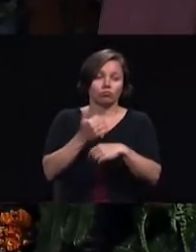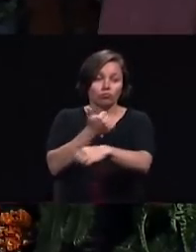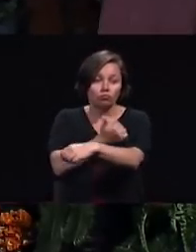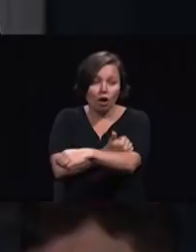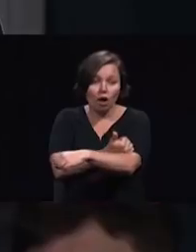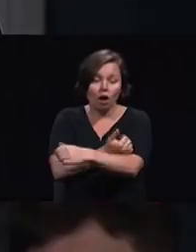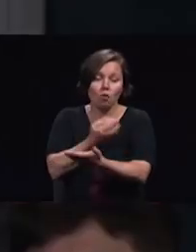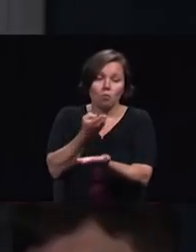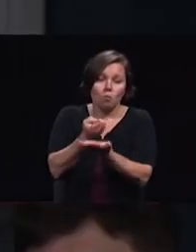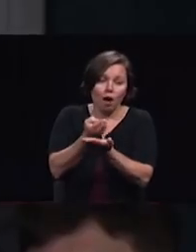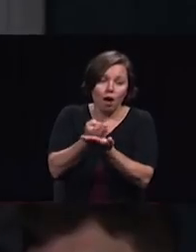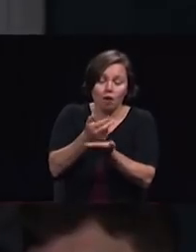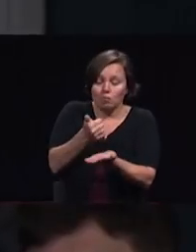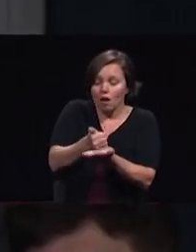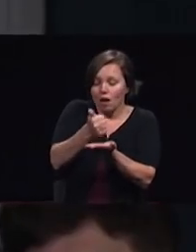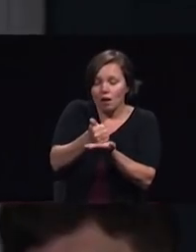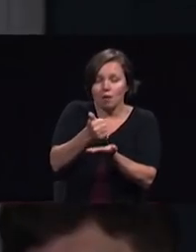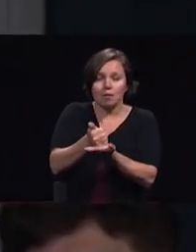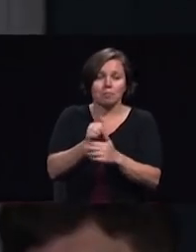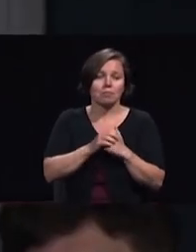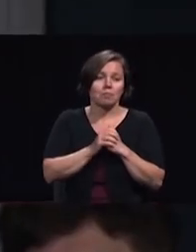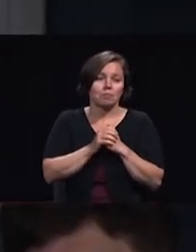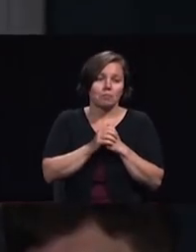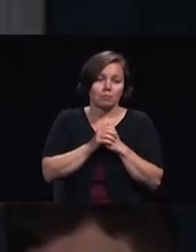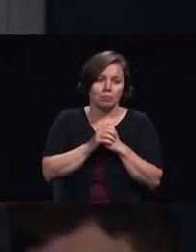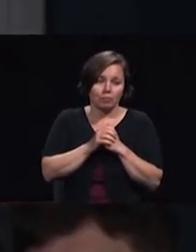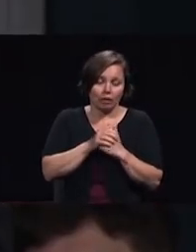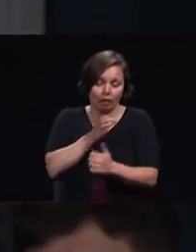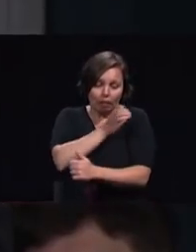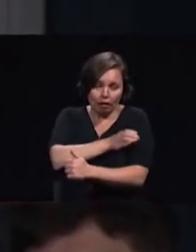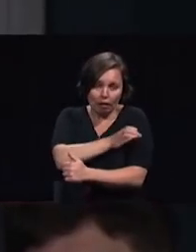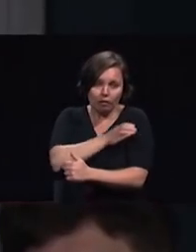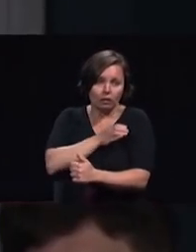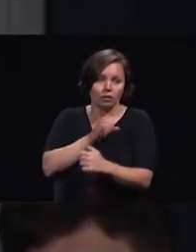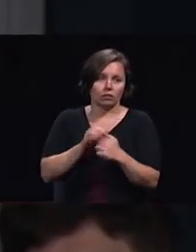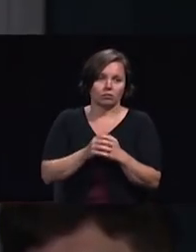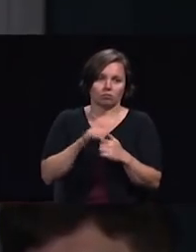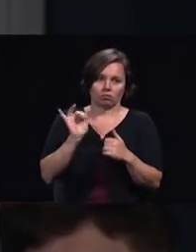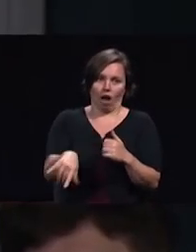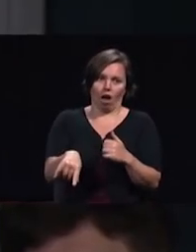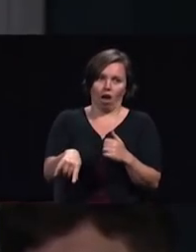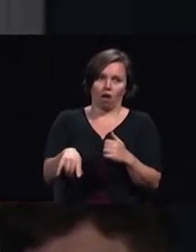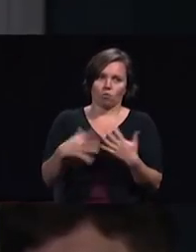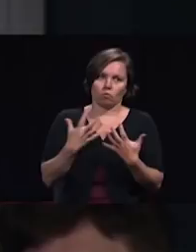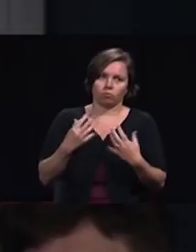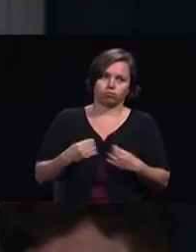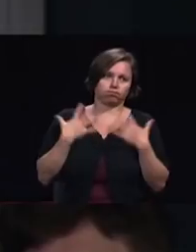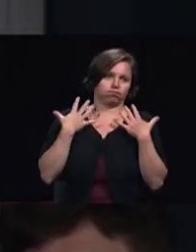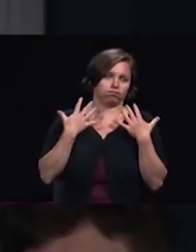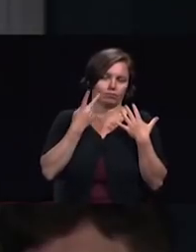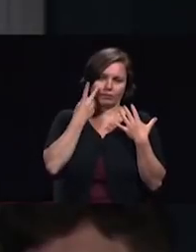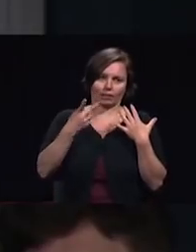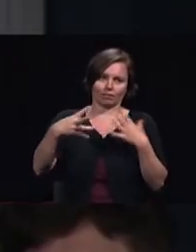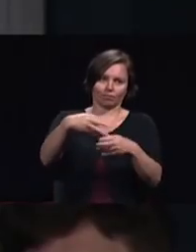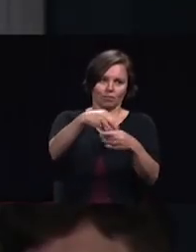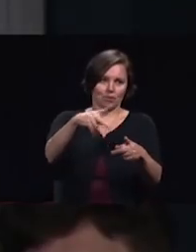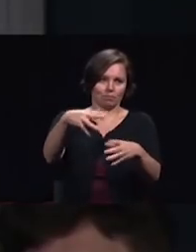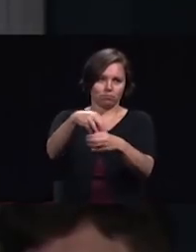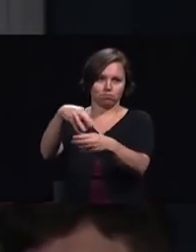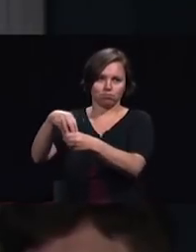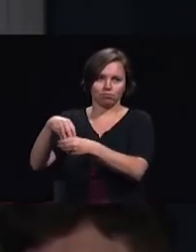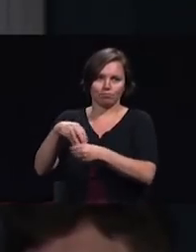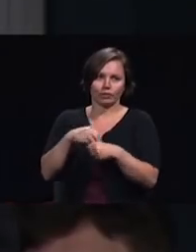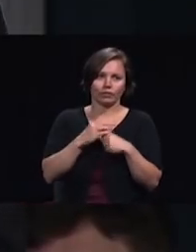clinics so that was just so thrilling to see that engagement and sacrifice of our young people for